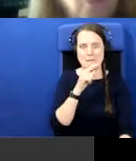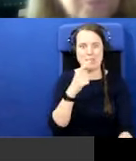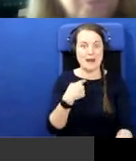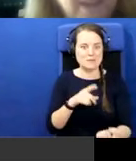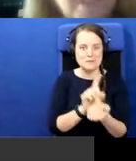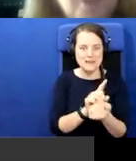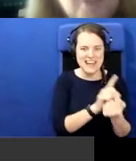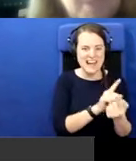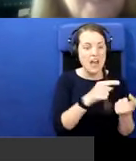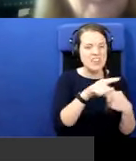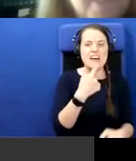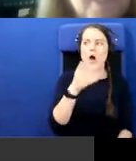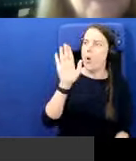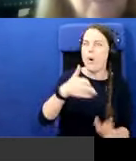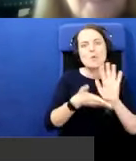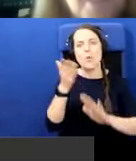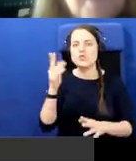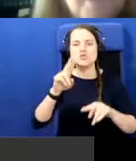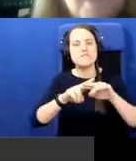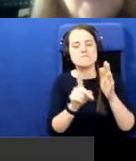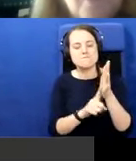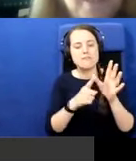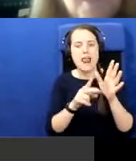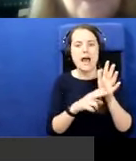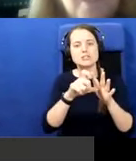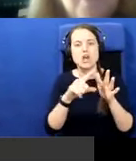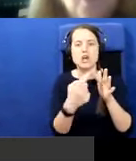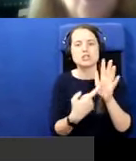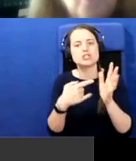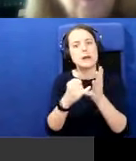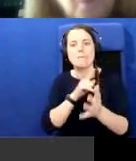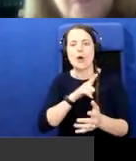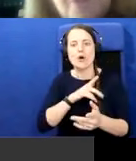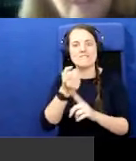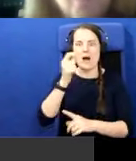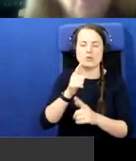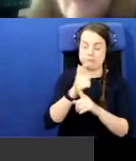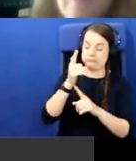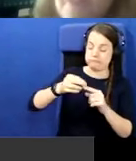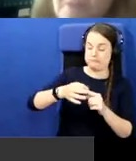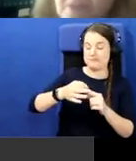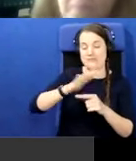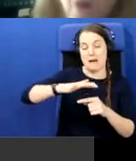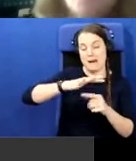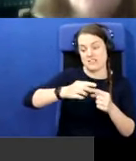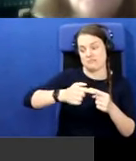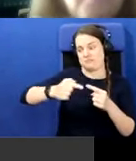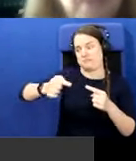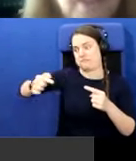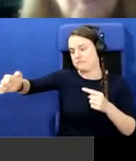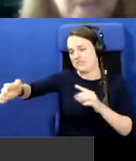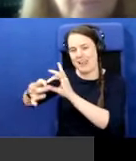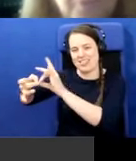were off to Flanders because they had discovered some distant relative who'd fought in the Great War. And that was, that was a remarkable